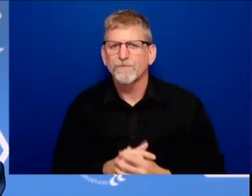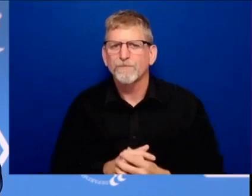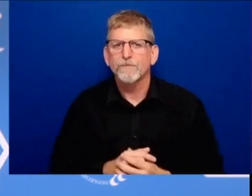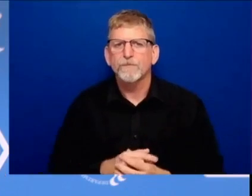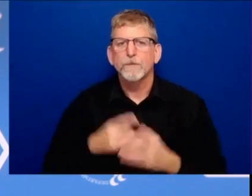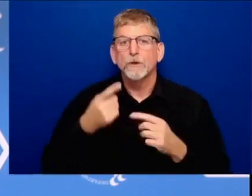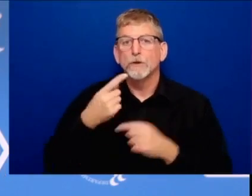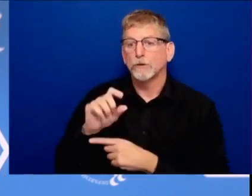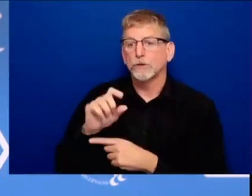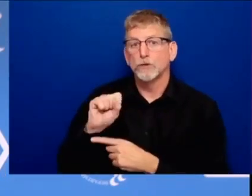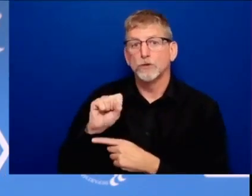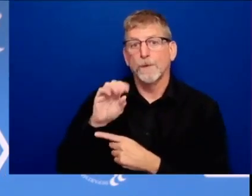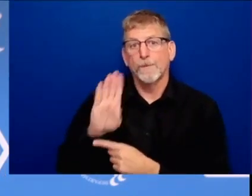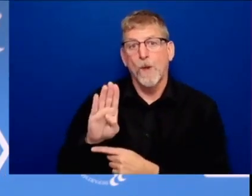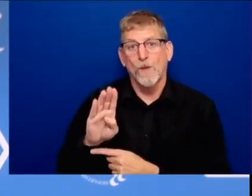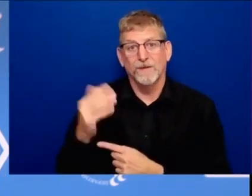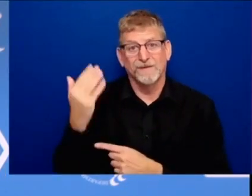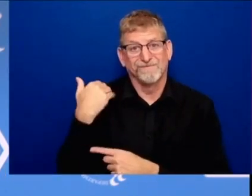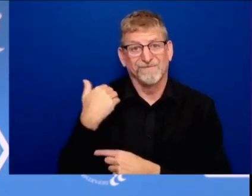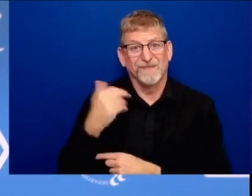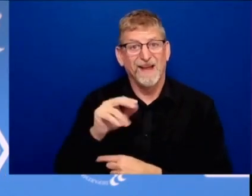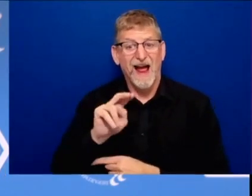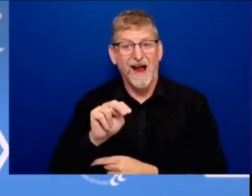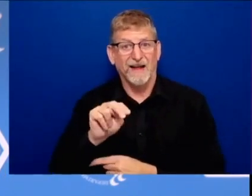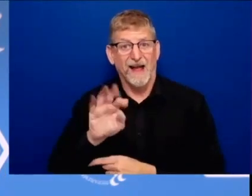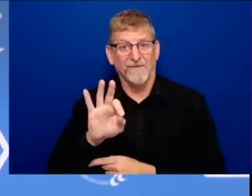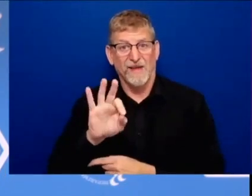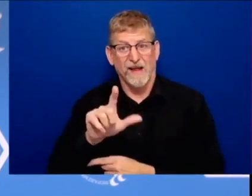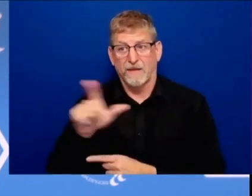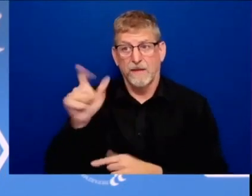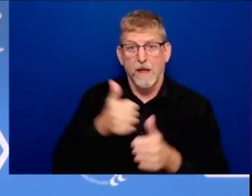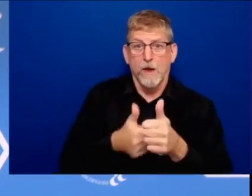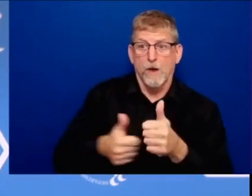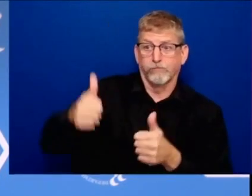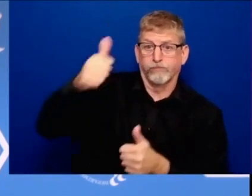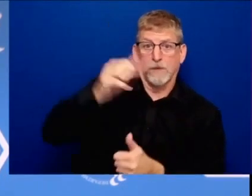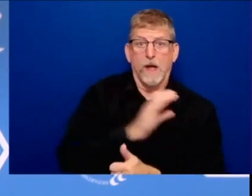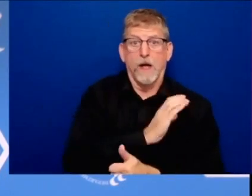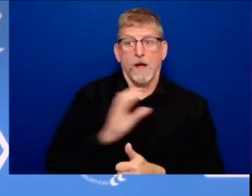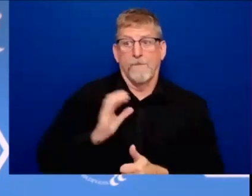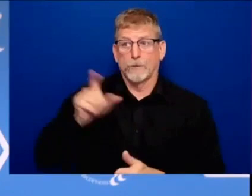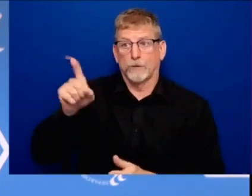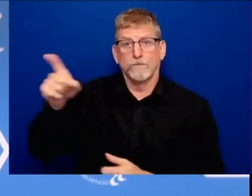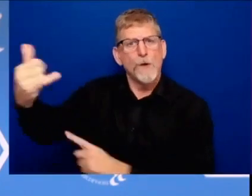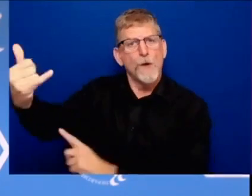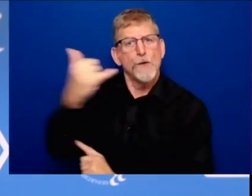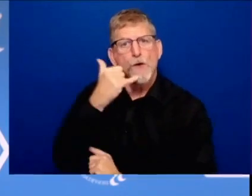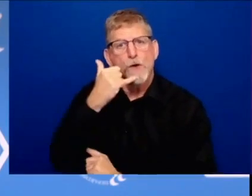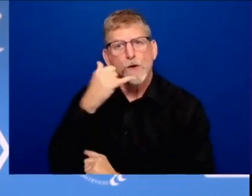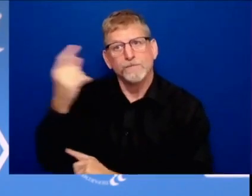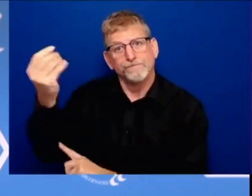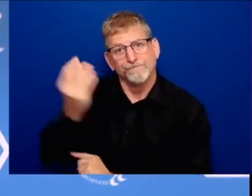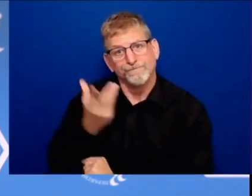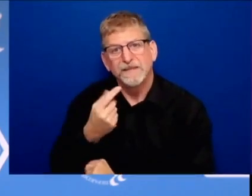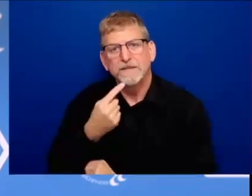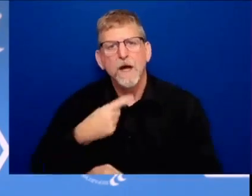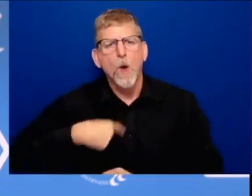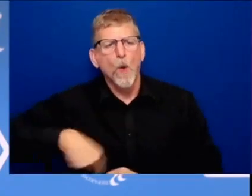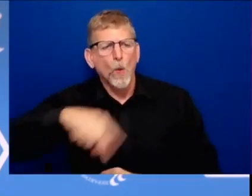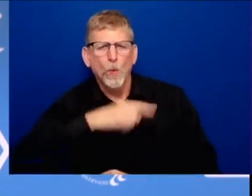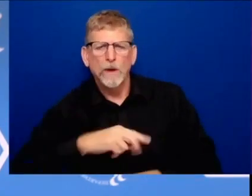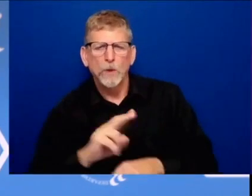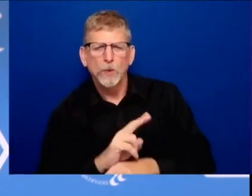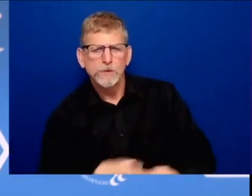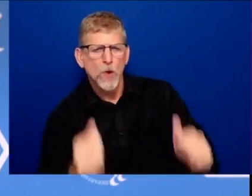the commissioner of football goodell said we could have access to all 30 of the nfl stadium for mass vaccination